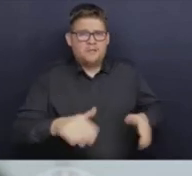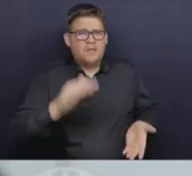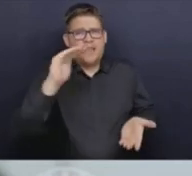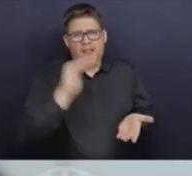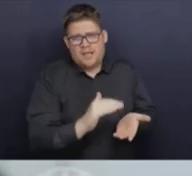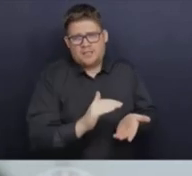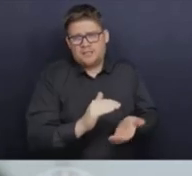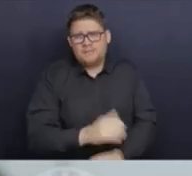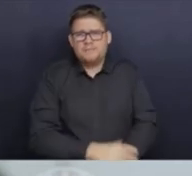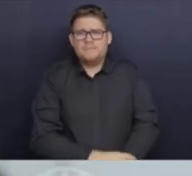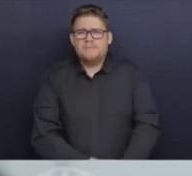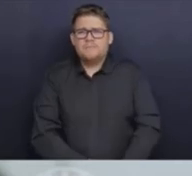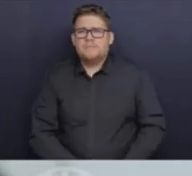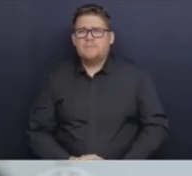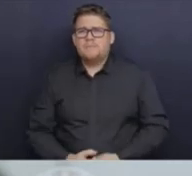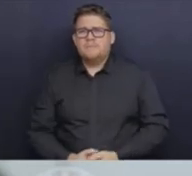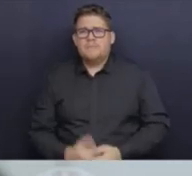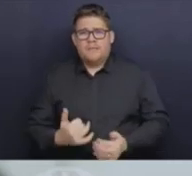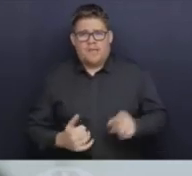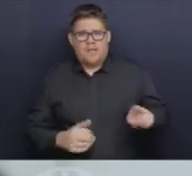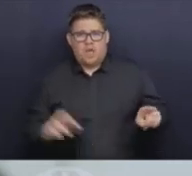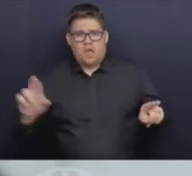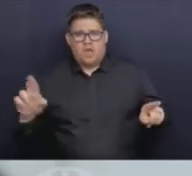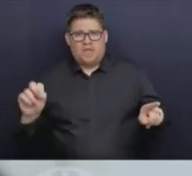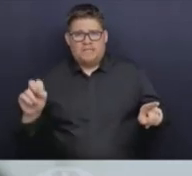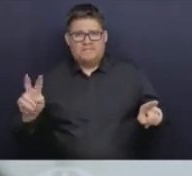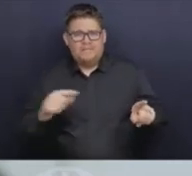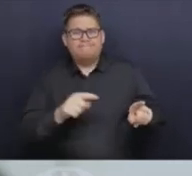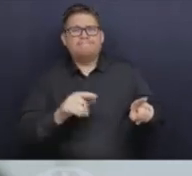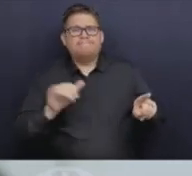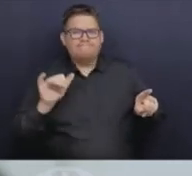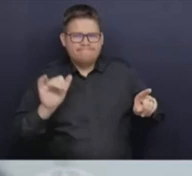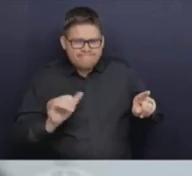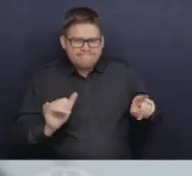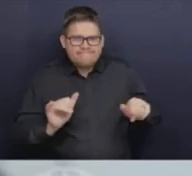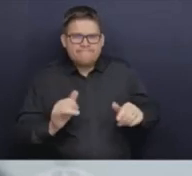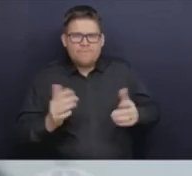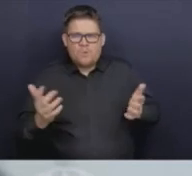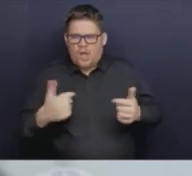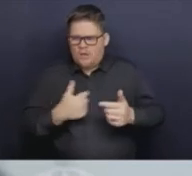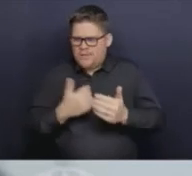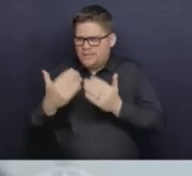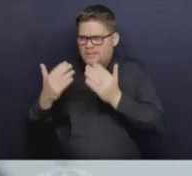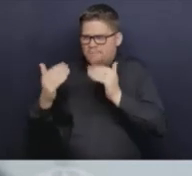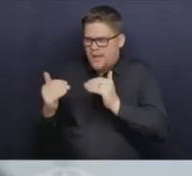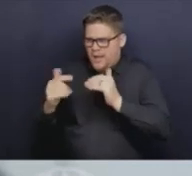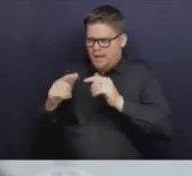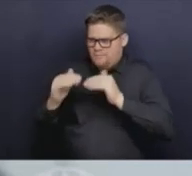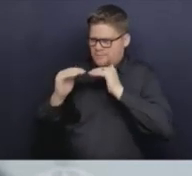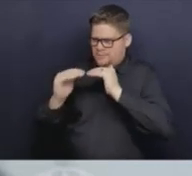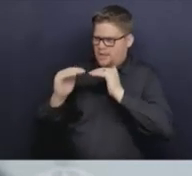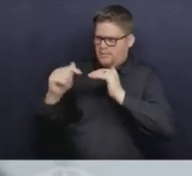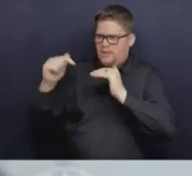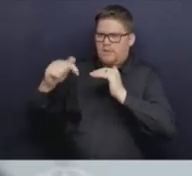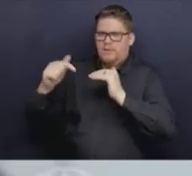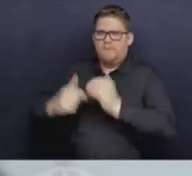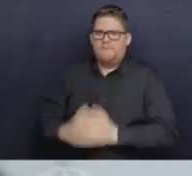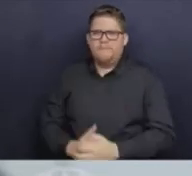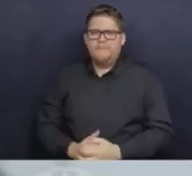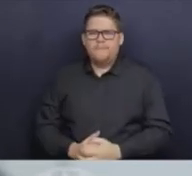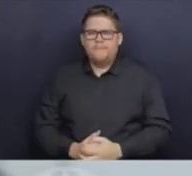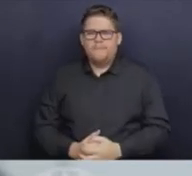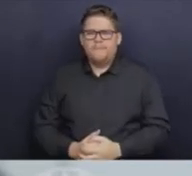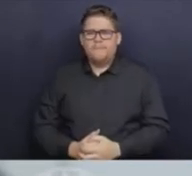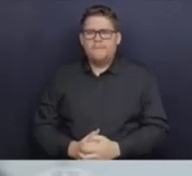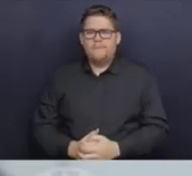where we would expect it to be at this time of year prior to the pandemic. So RSV is another one of those respiratory viruses